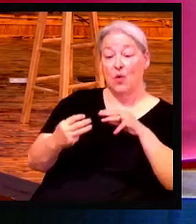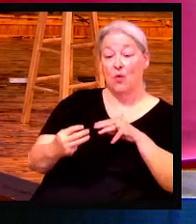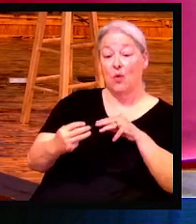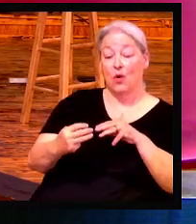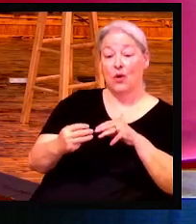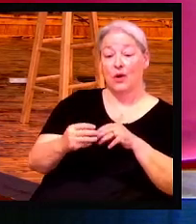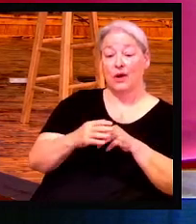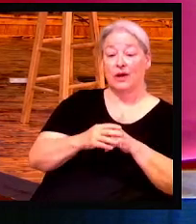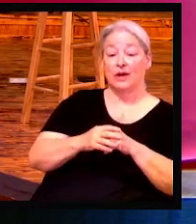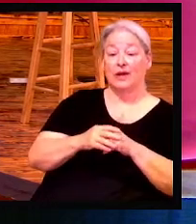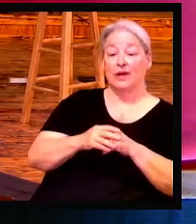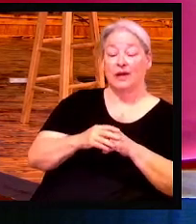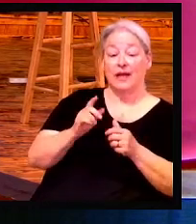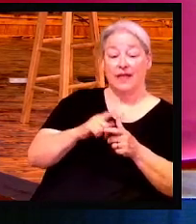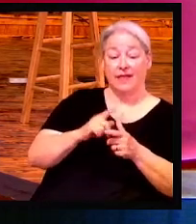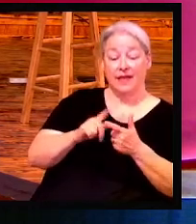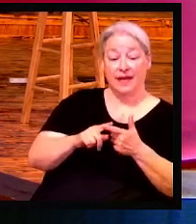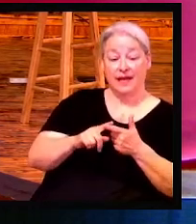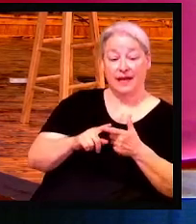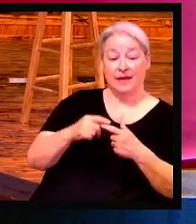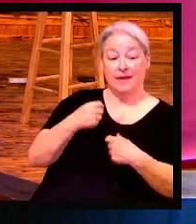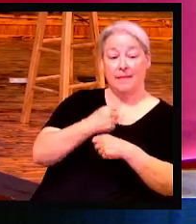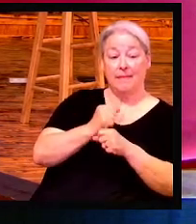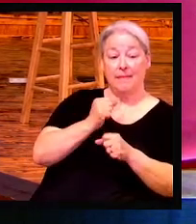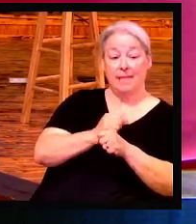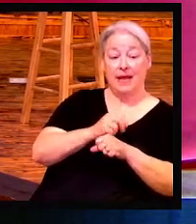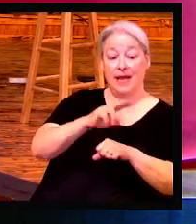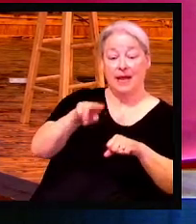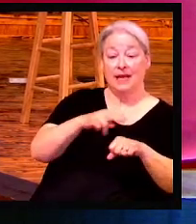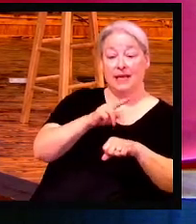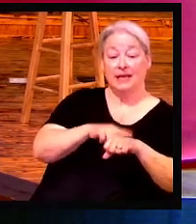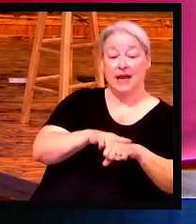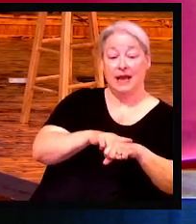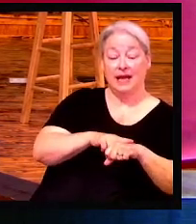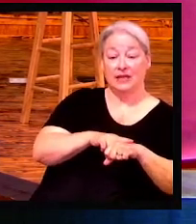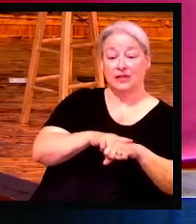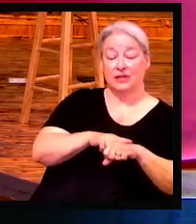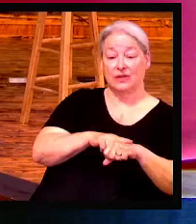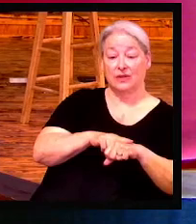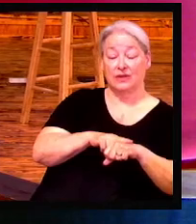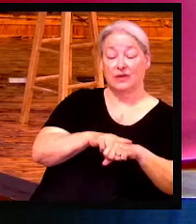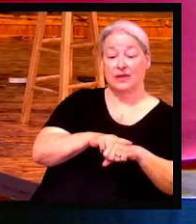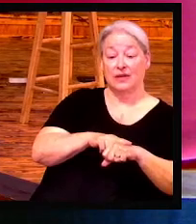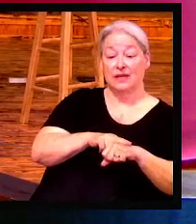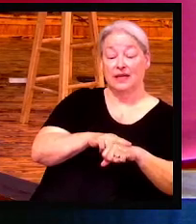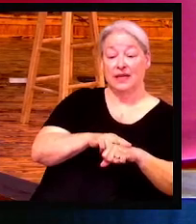national cemetery. Raise your hand if you've ever been to Arlington. Arlington is absolutely gorgeous.